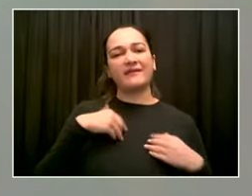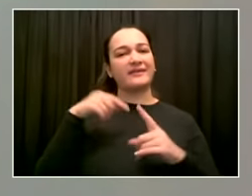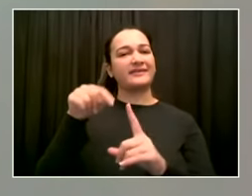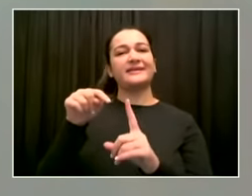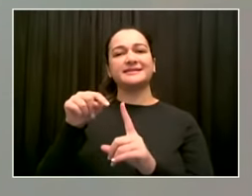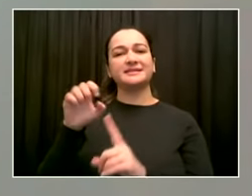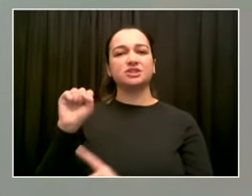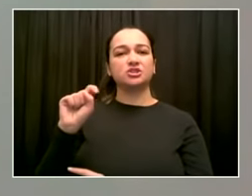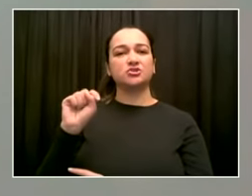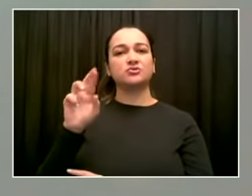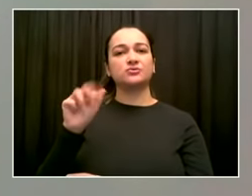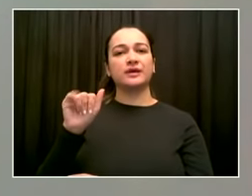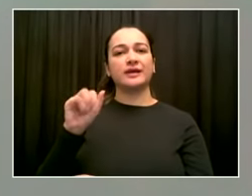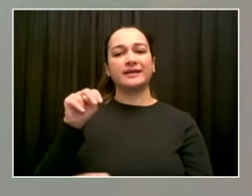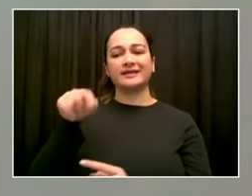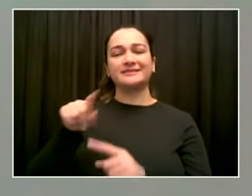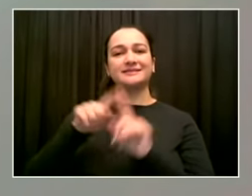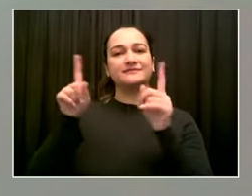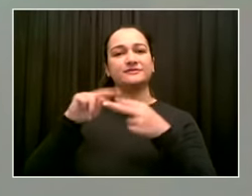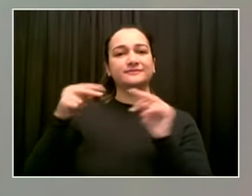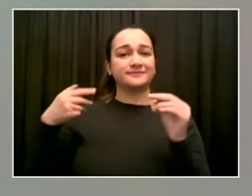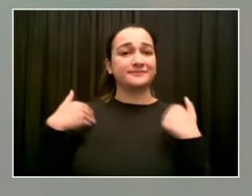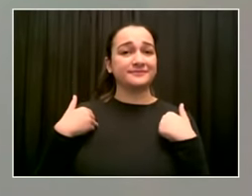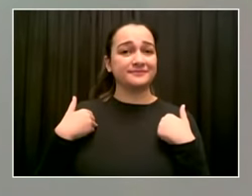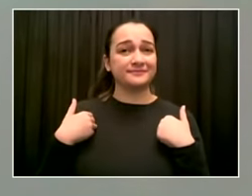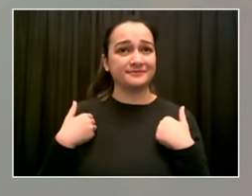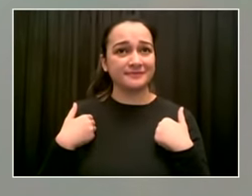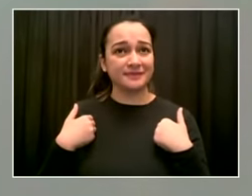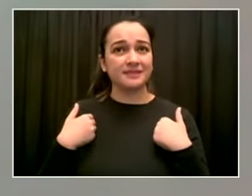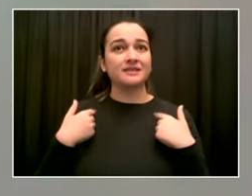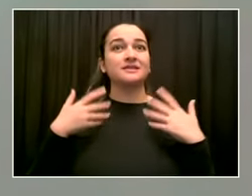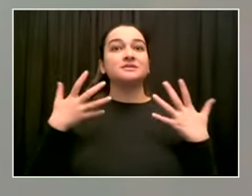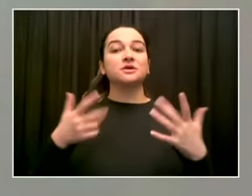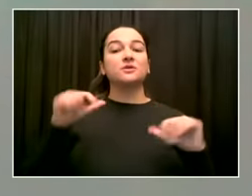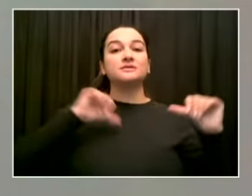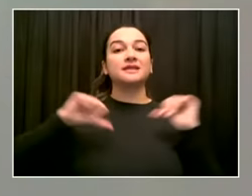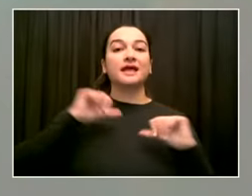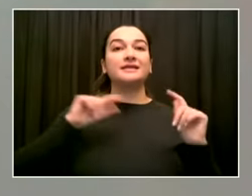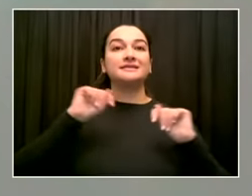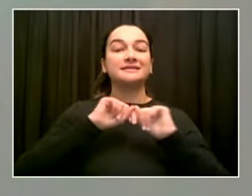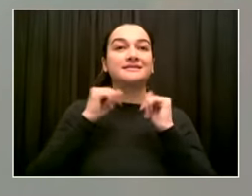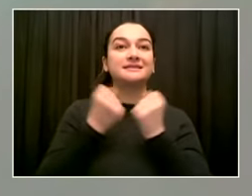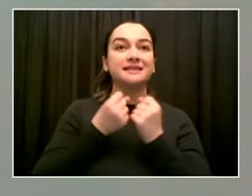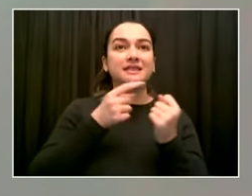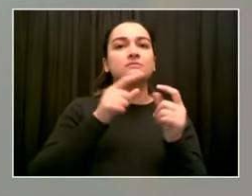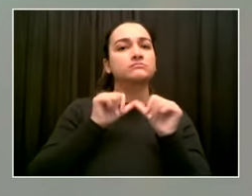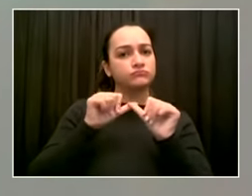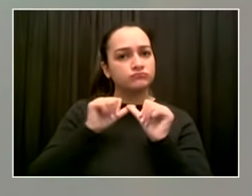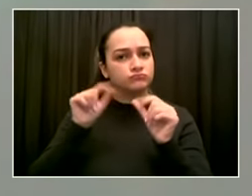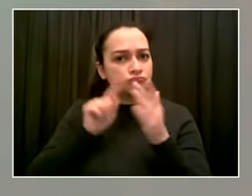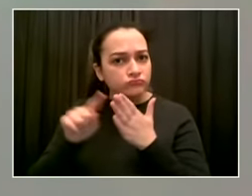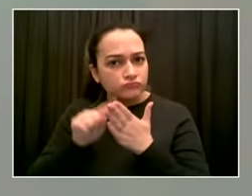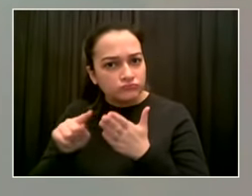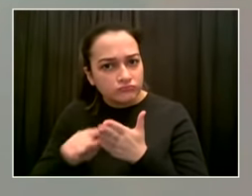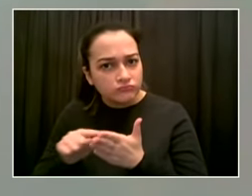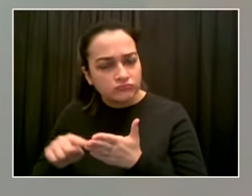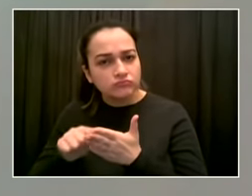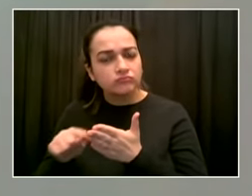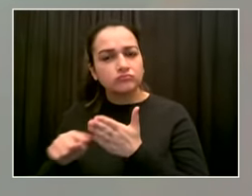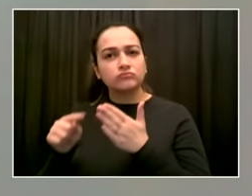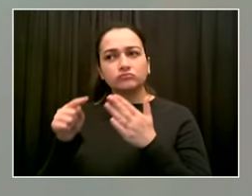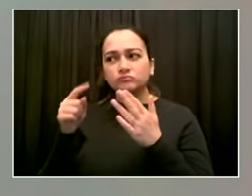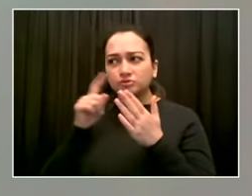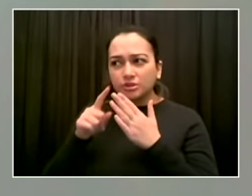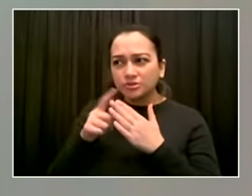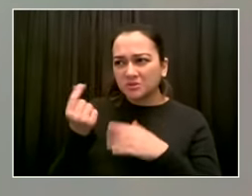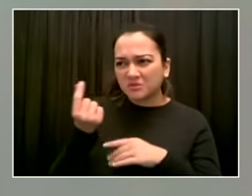records, medical records, contact tracing records, so that we can understand more about the distribution and even more important, how much